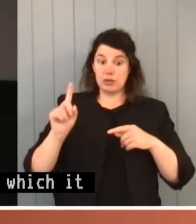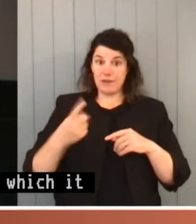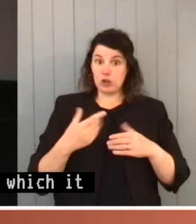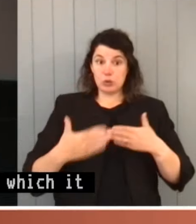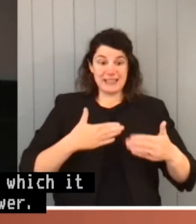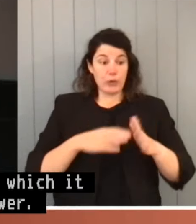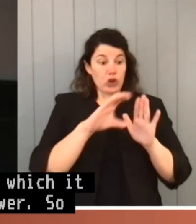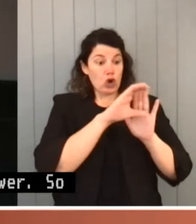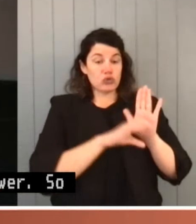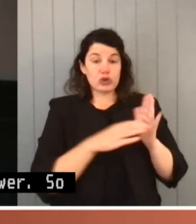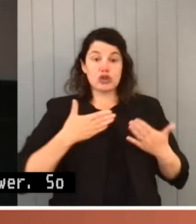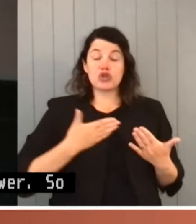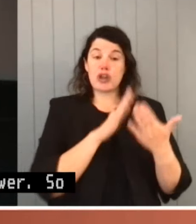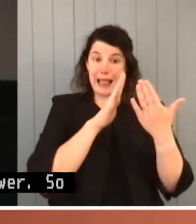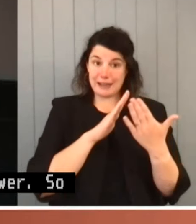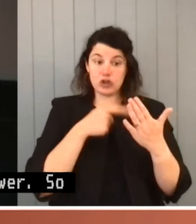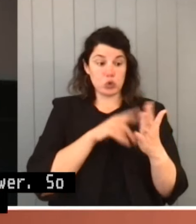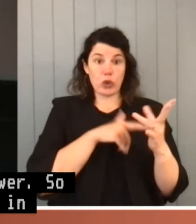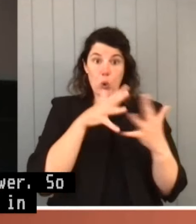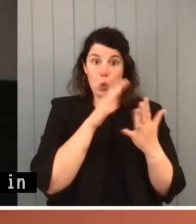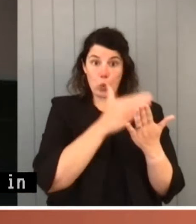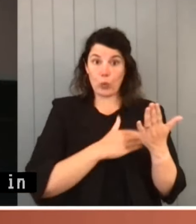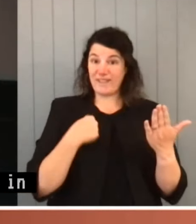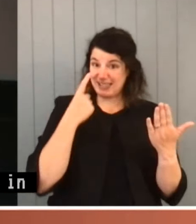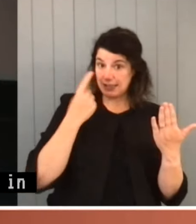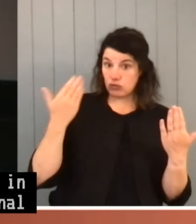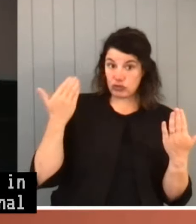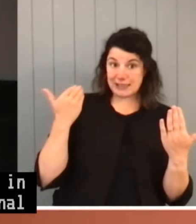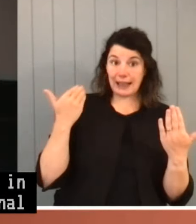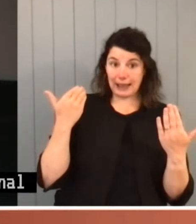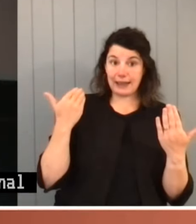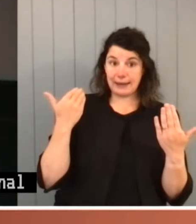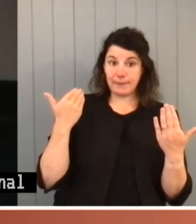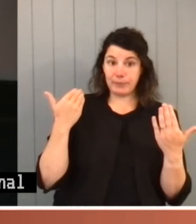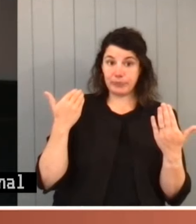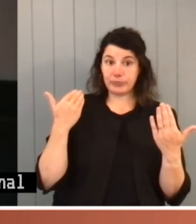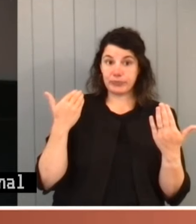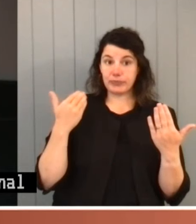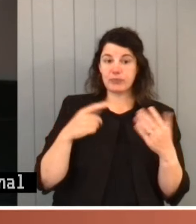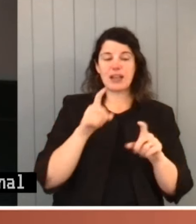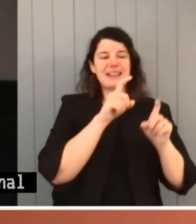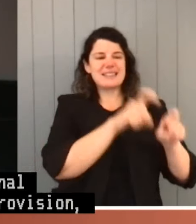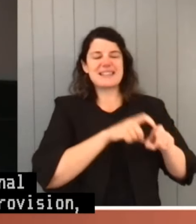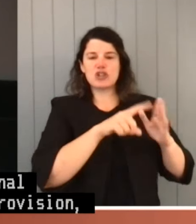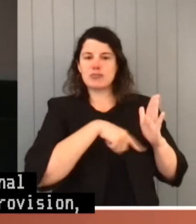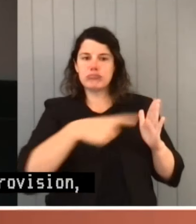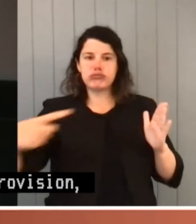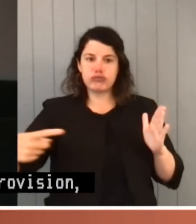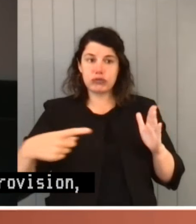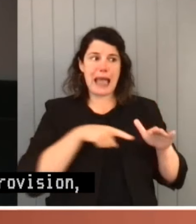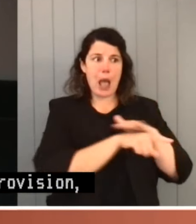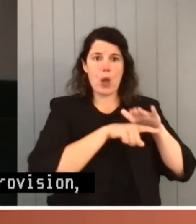challenge to a statutory provision, as we have seen recently in the indefinite detention case, is to say how